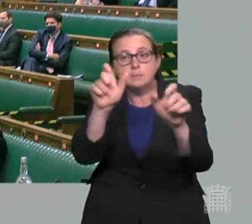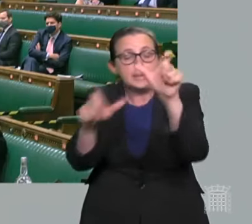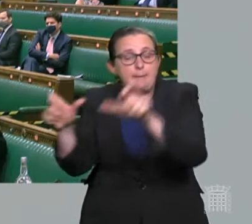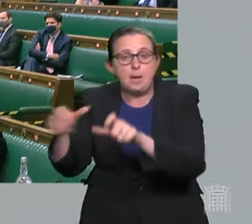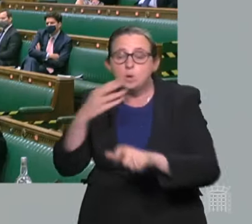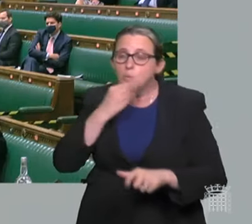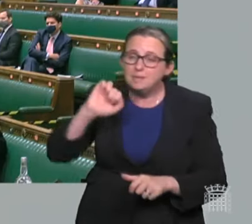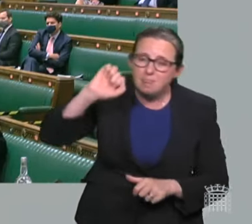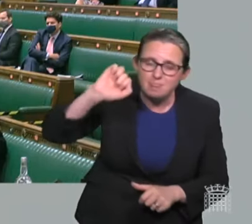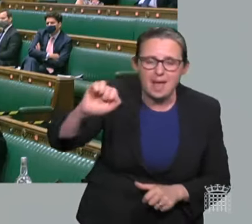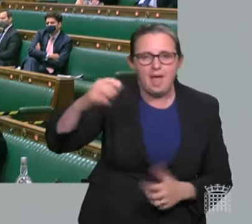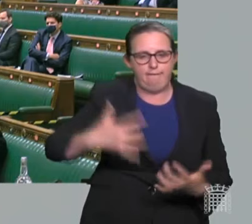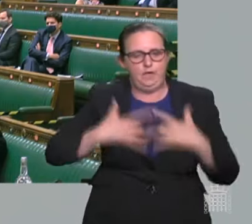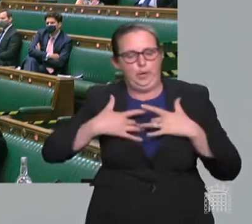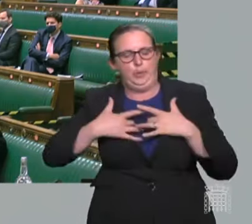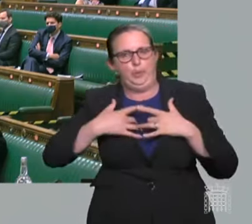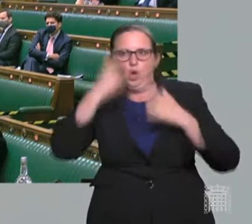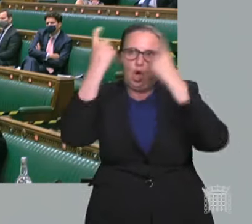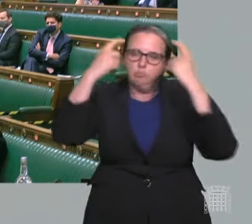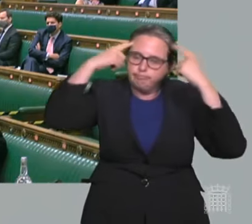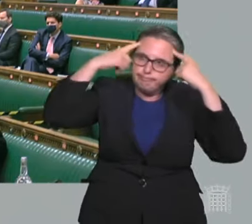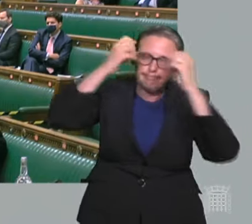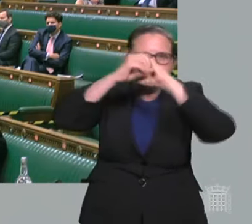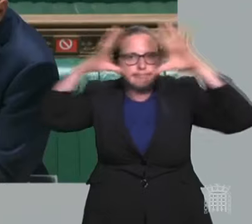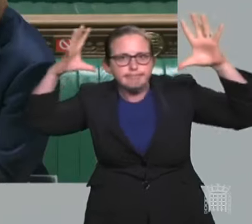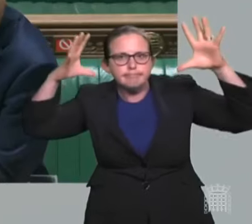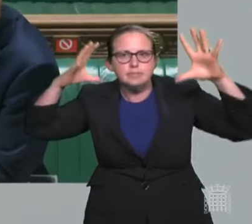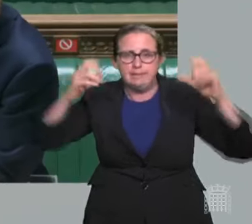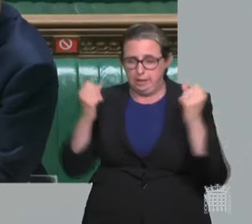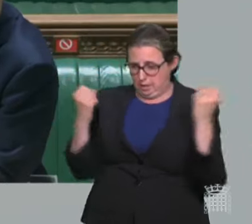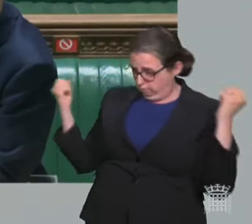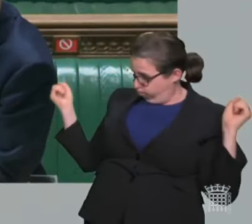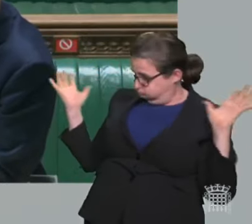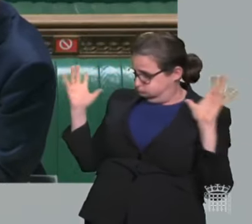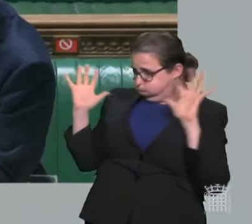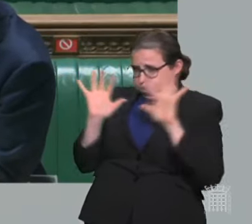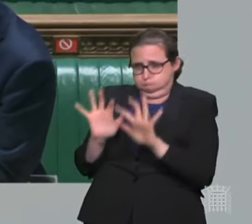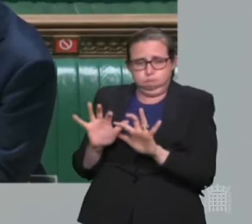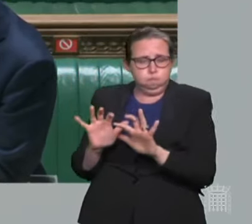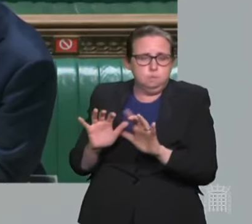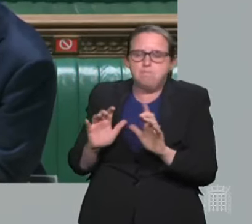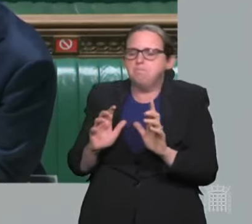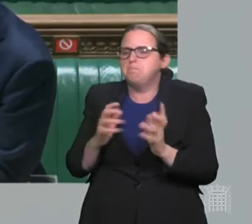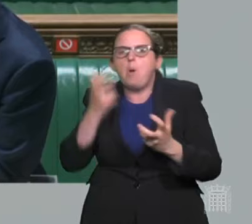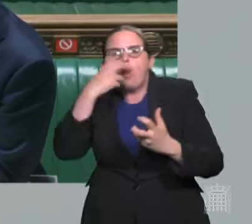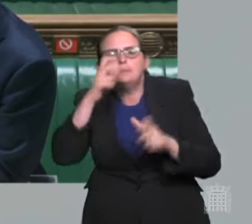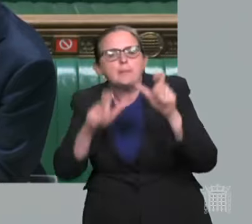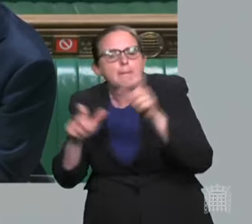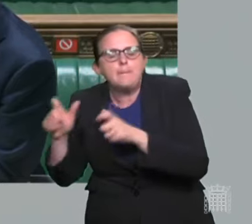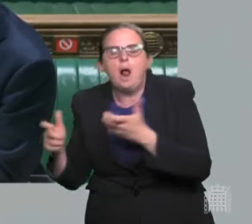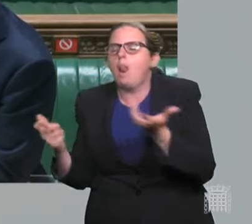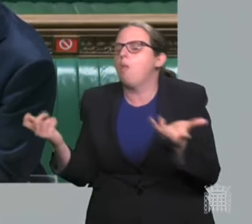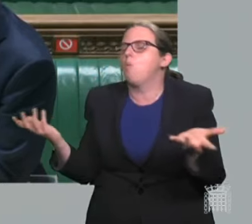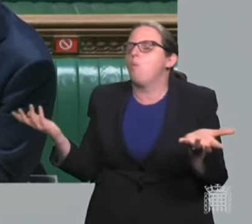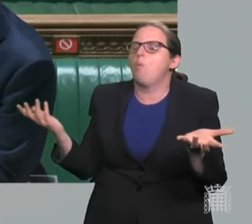are many other people around them, particularly if the people around them might be more vulnerable, let's say older people, or for some reason